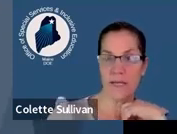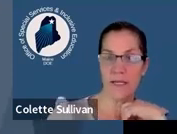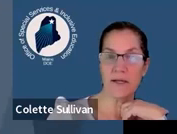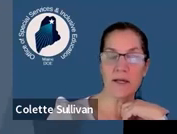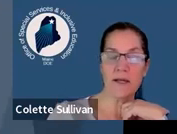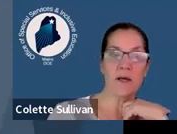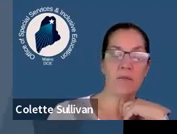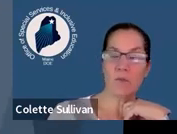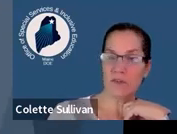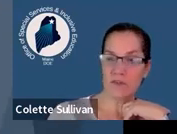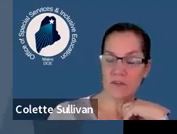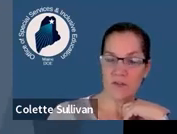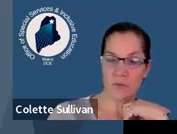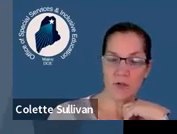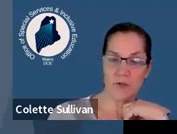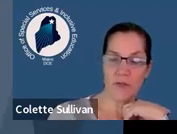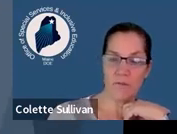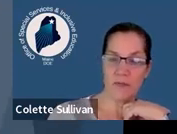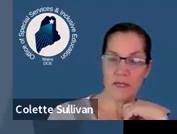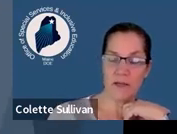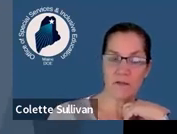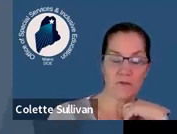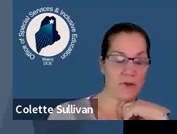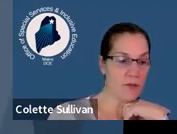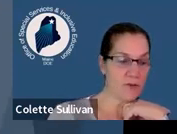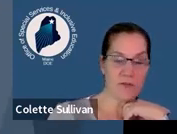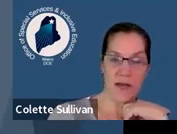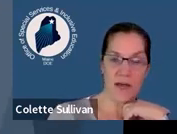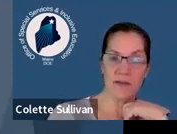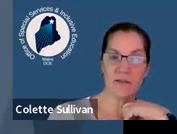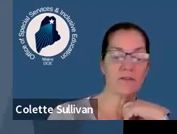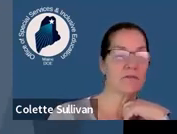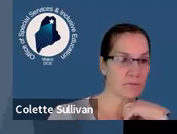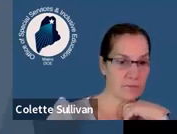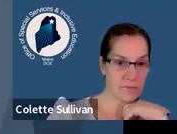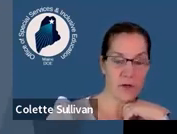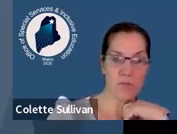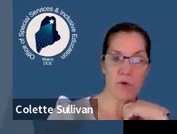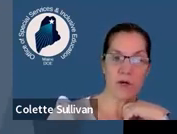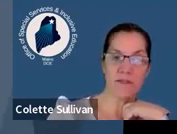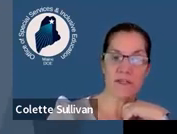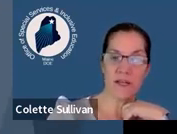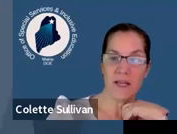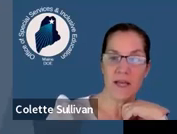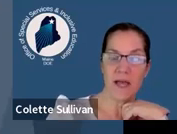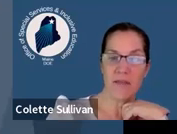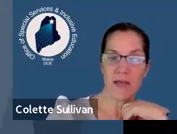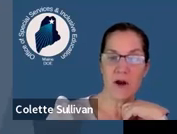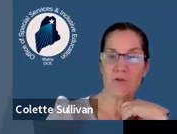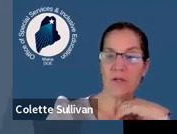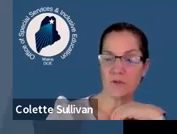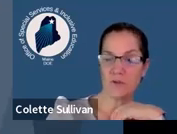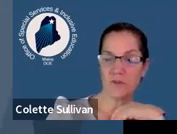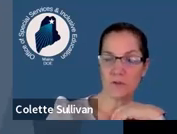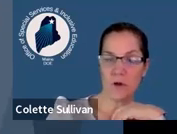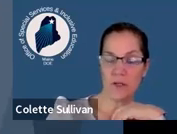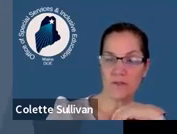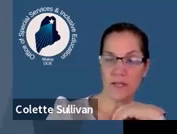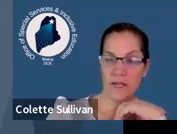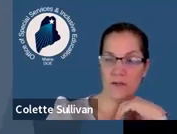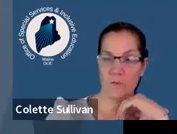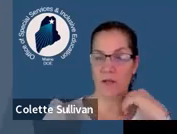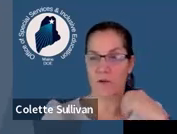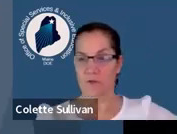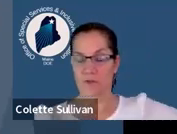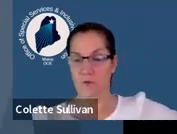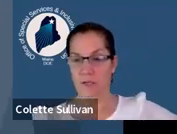we won't read, but we just like to include them because if others have asked, they're important. And then our resources are all